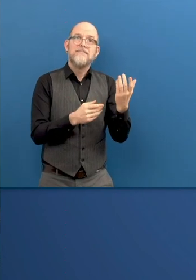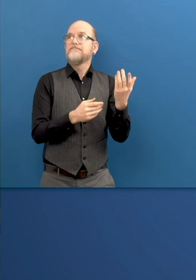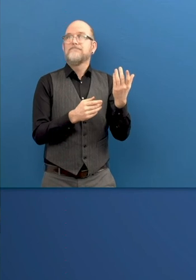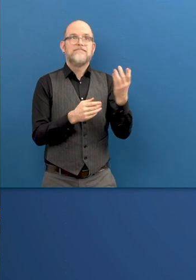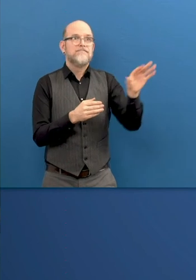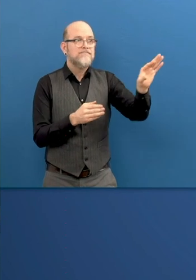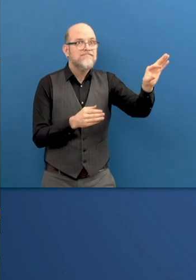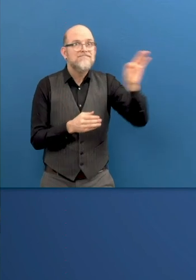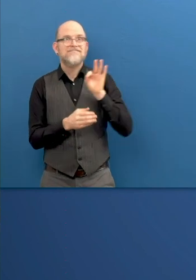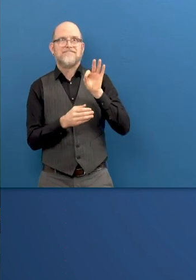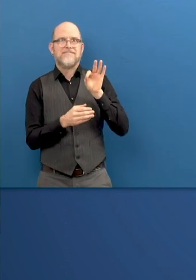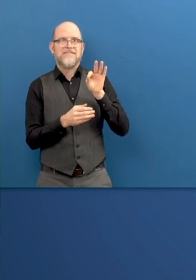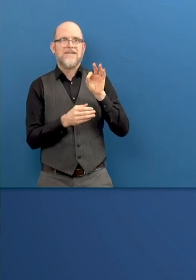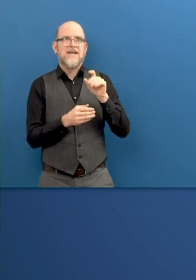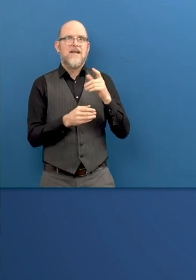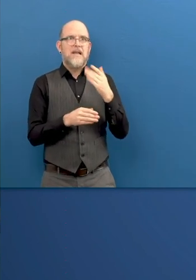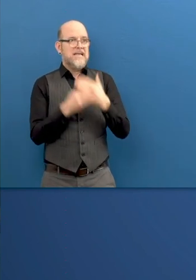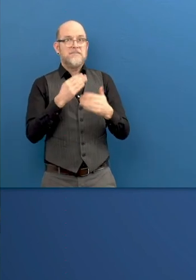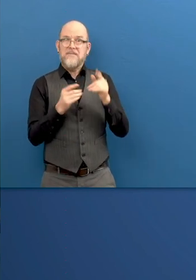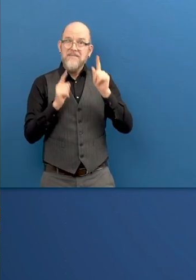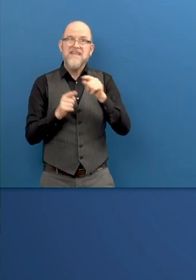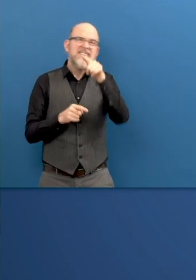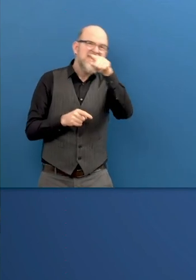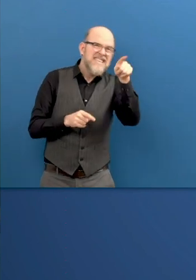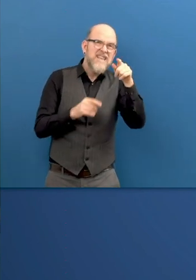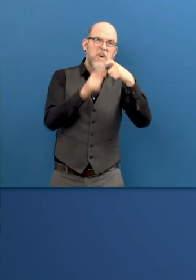also collaborating with ONCE and ONCE Foundation.